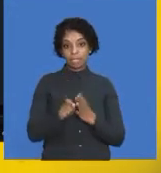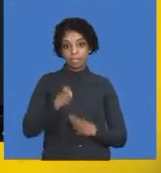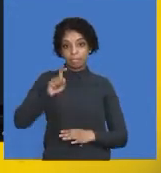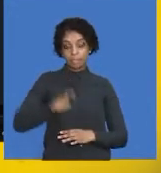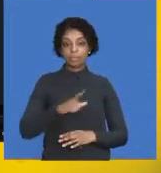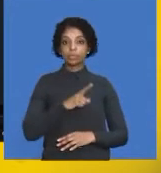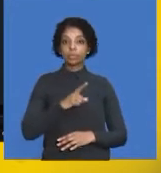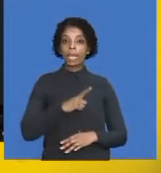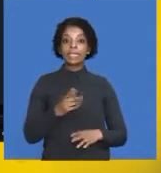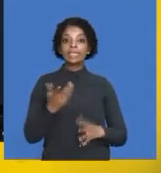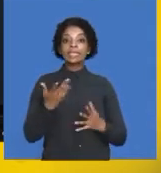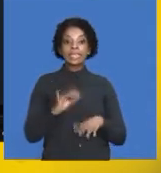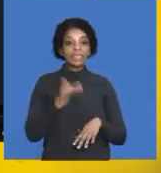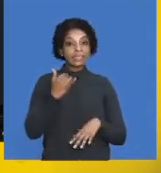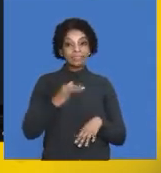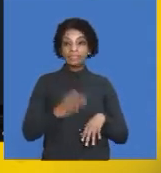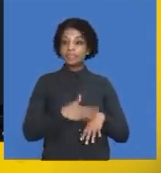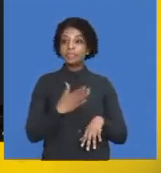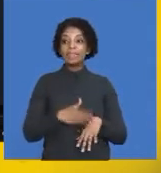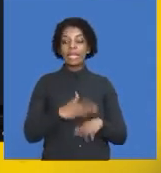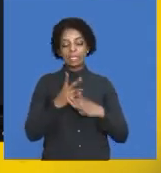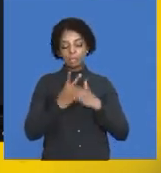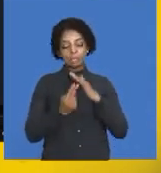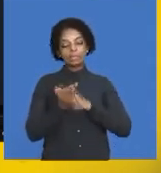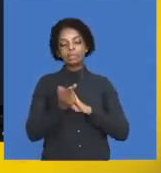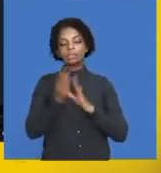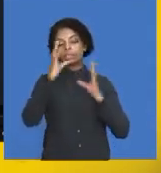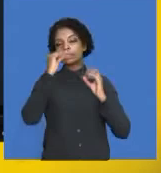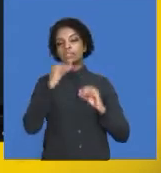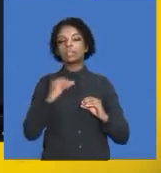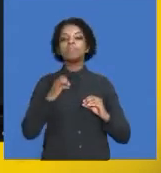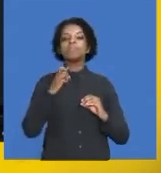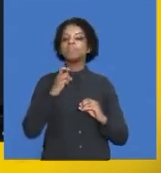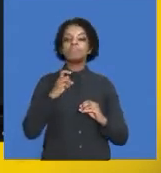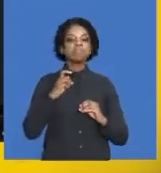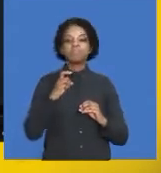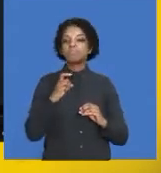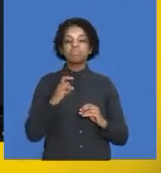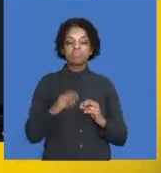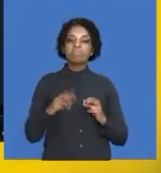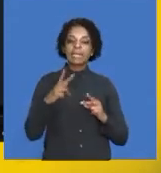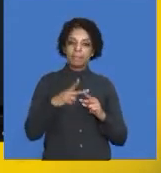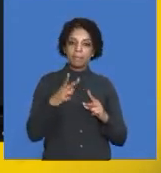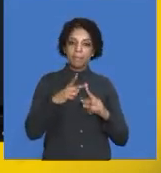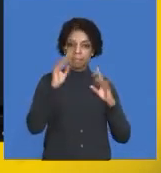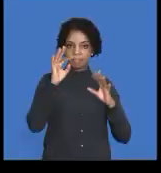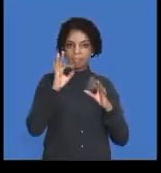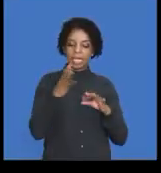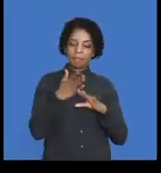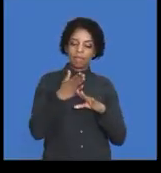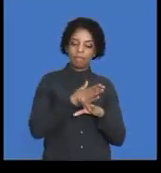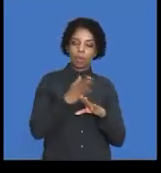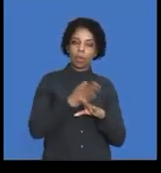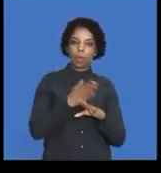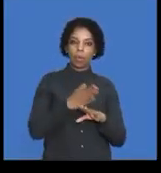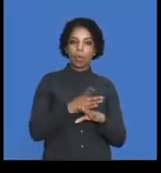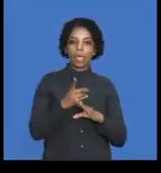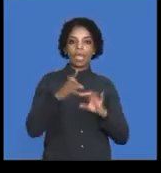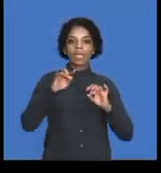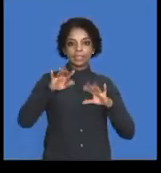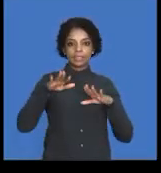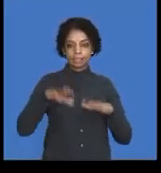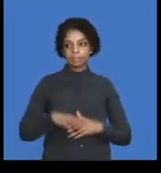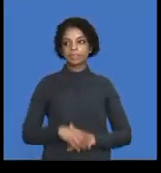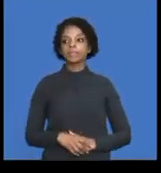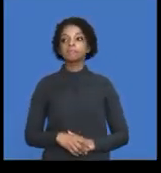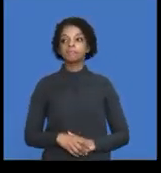definitely not good for you. You must be well prepared long before the exams. Right. Read the